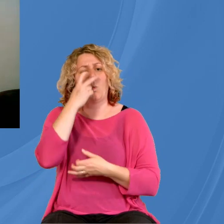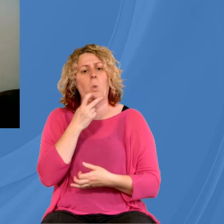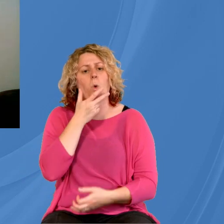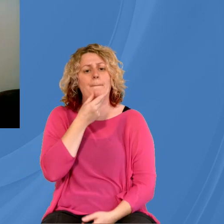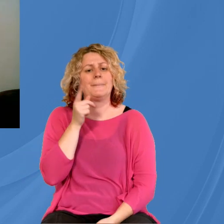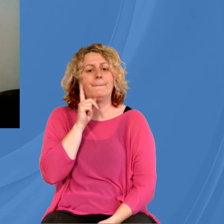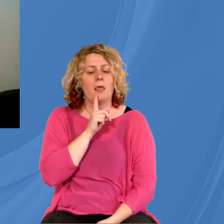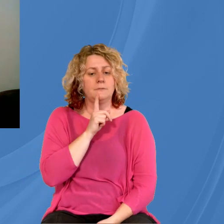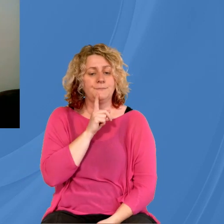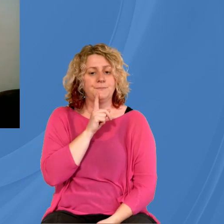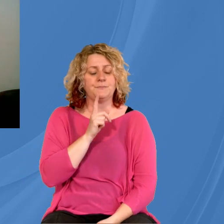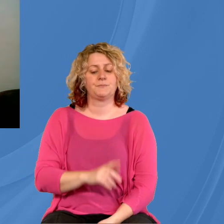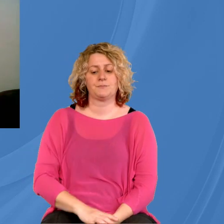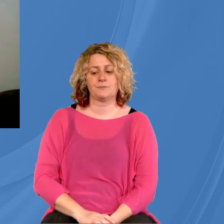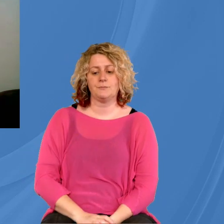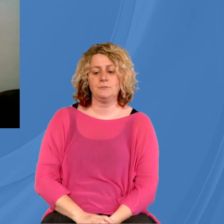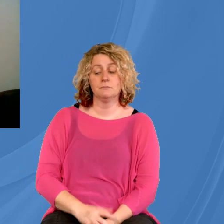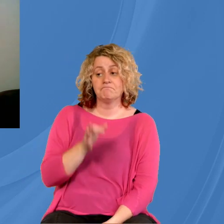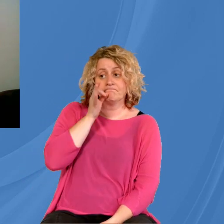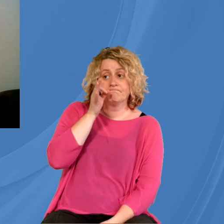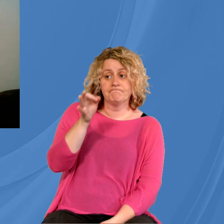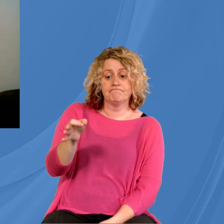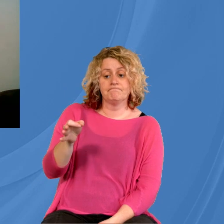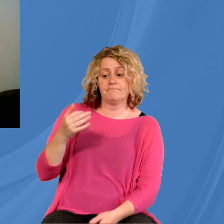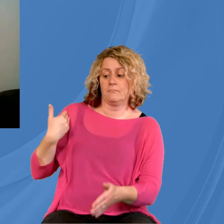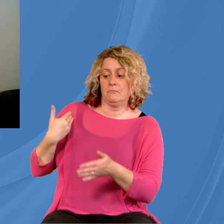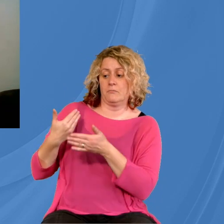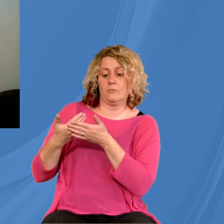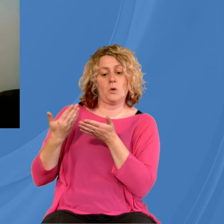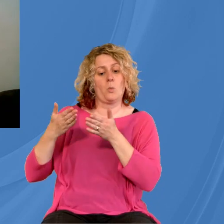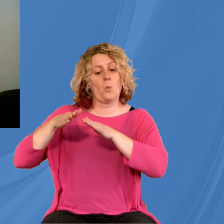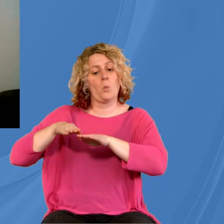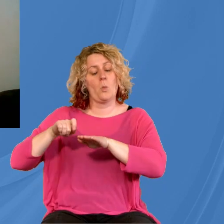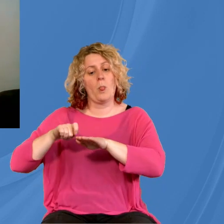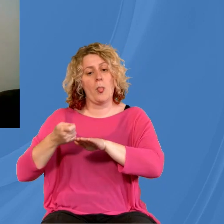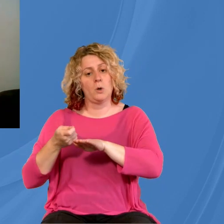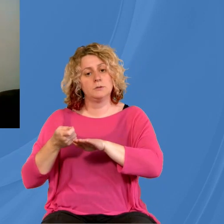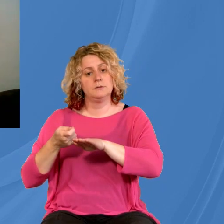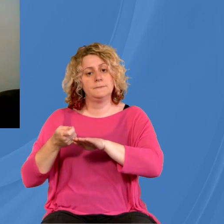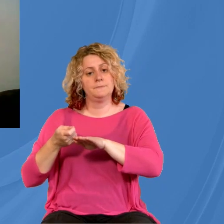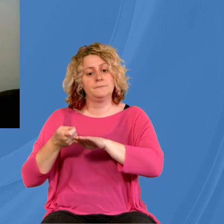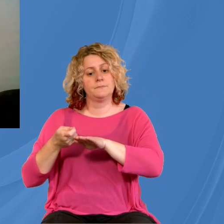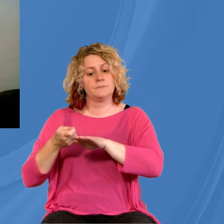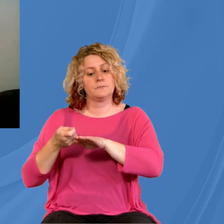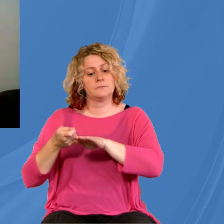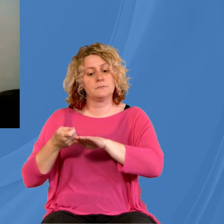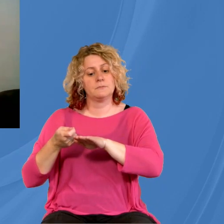We've heard a lot about the lockdown creating a sort of... I quite hate you, sorry.